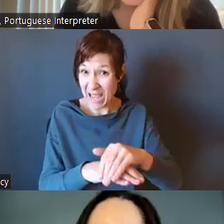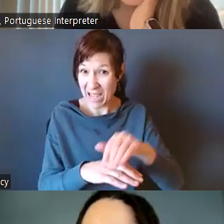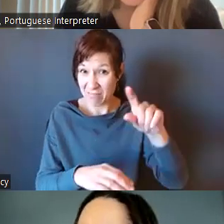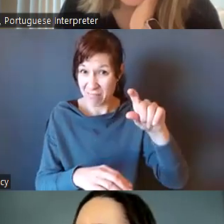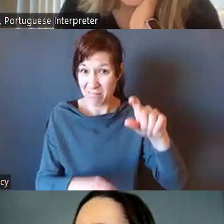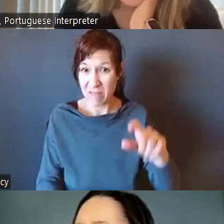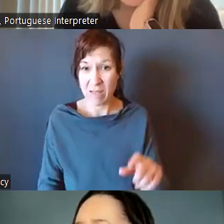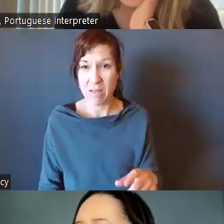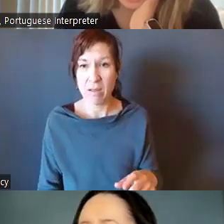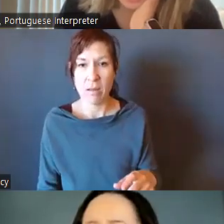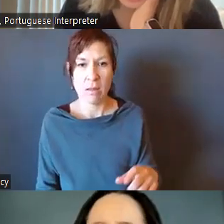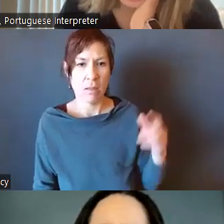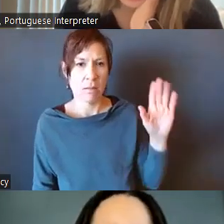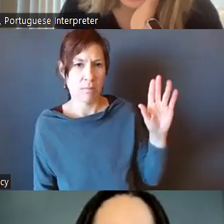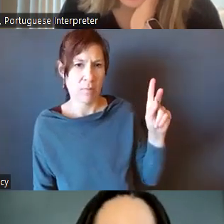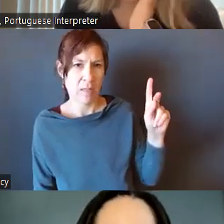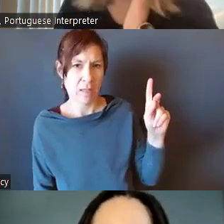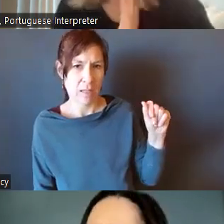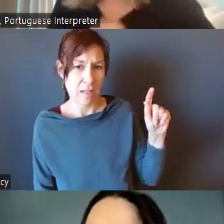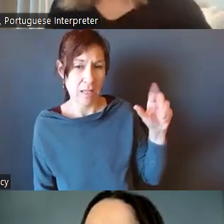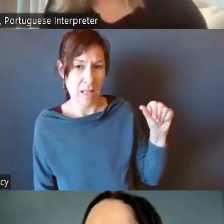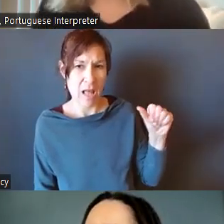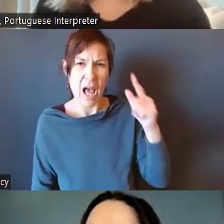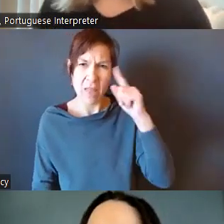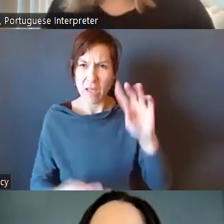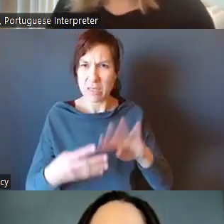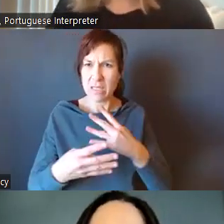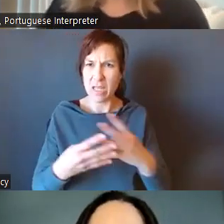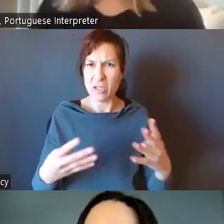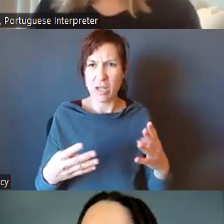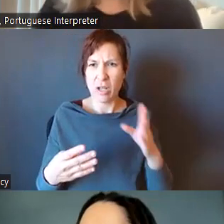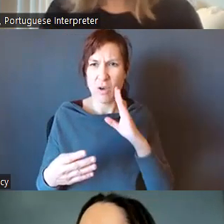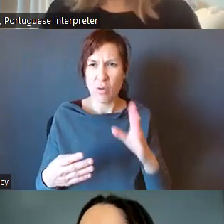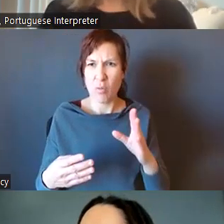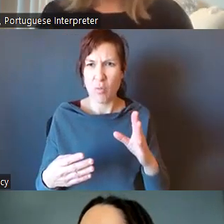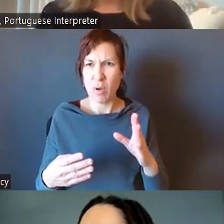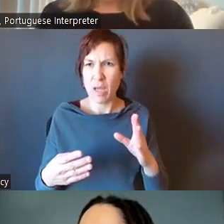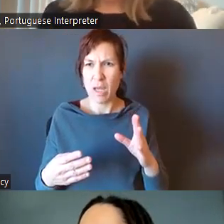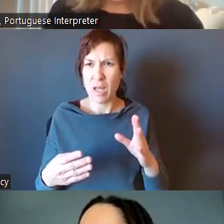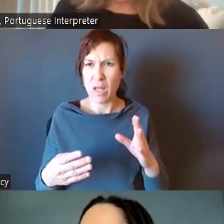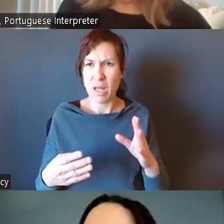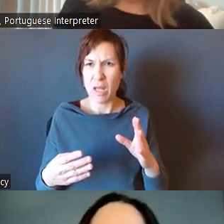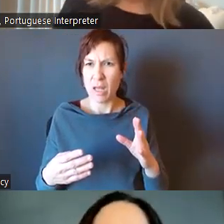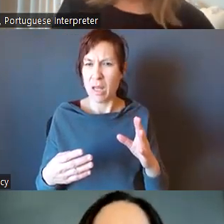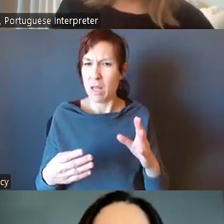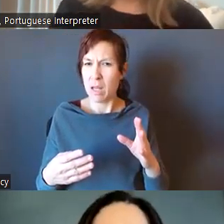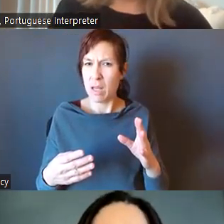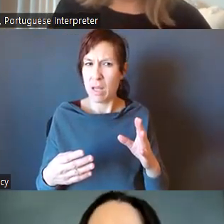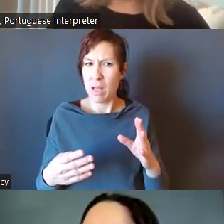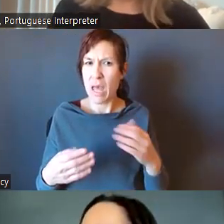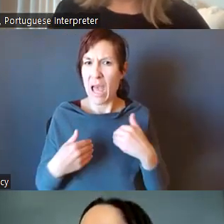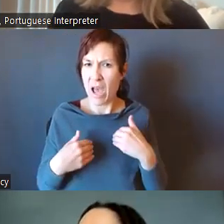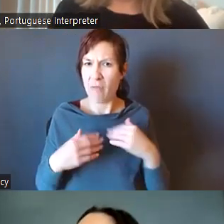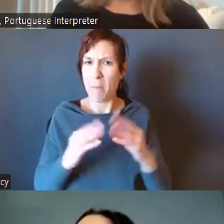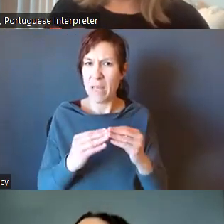yeah, I thought the schedule did allow for some conversations in January as well, but maybe I'm. No, that's what I